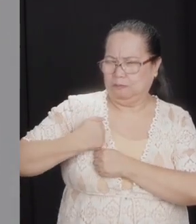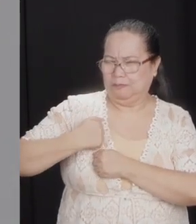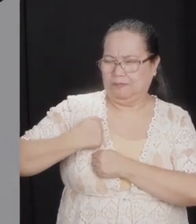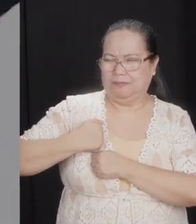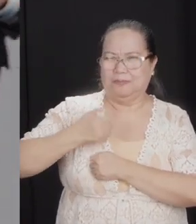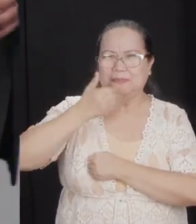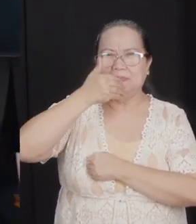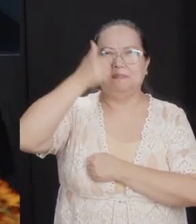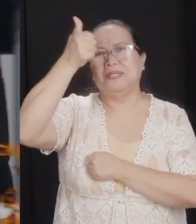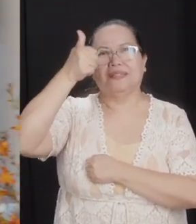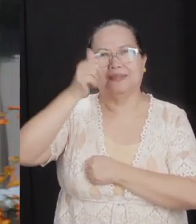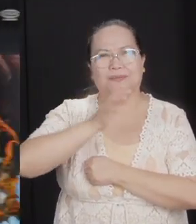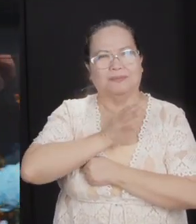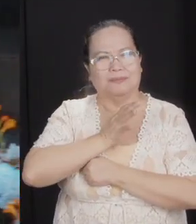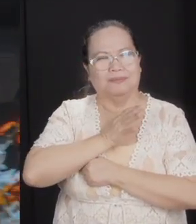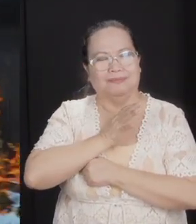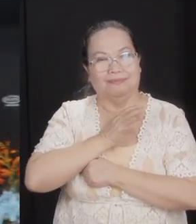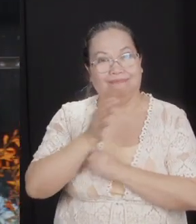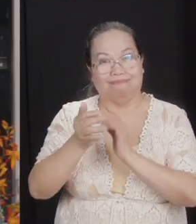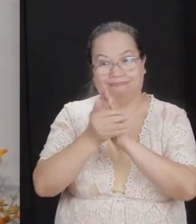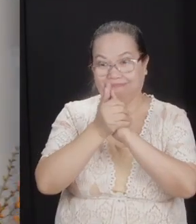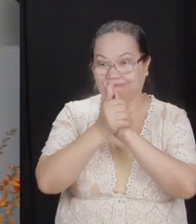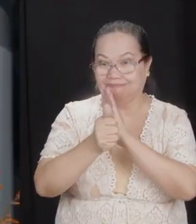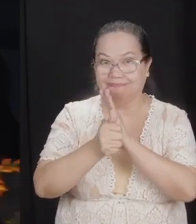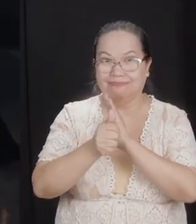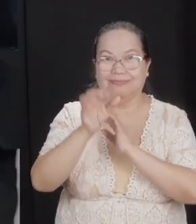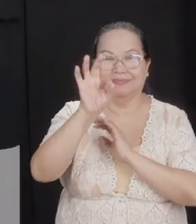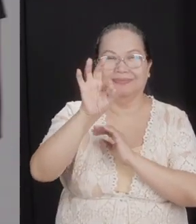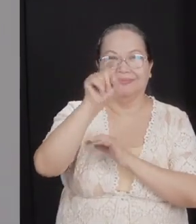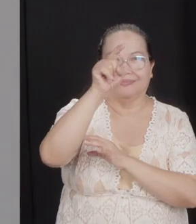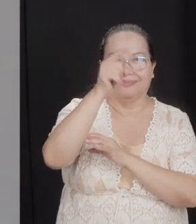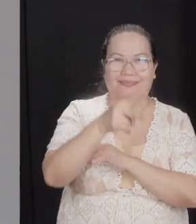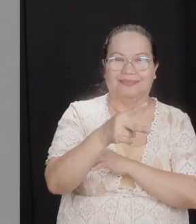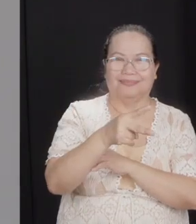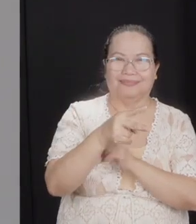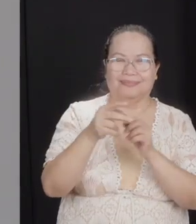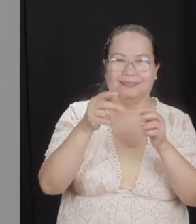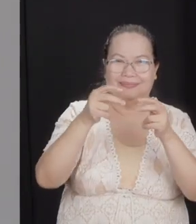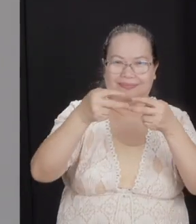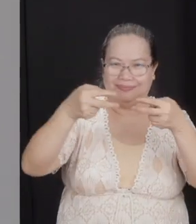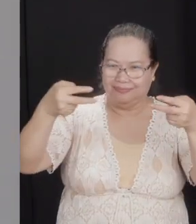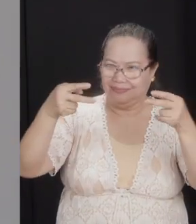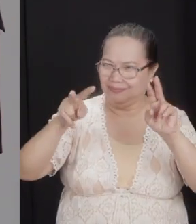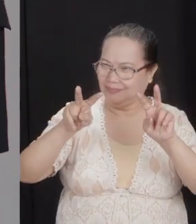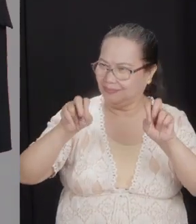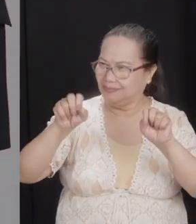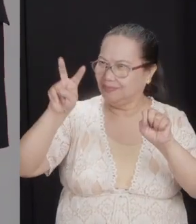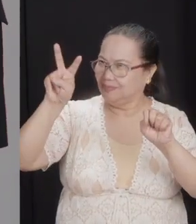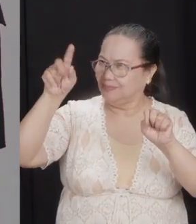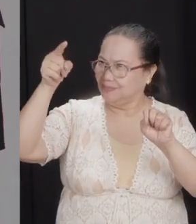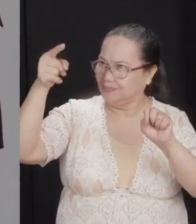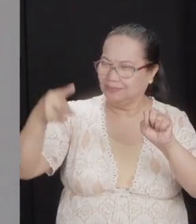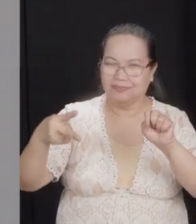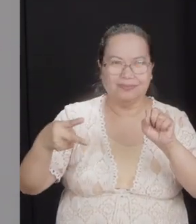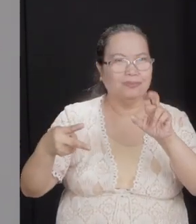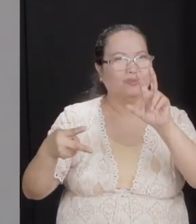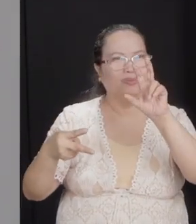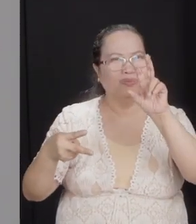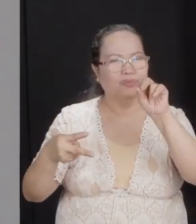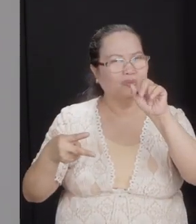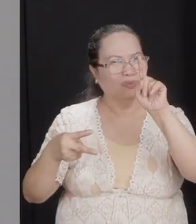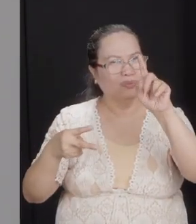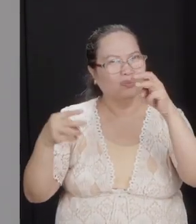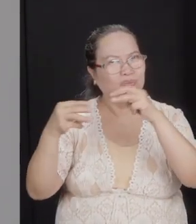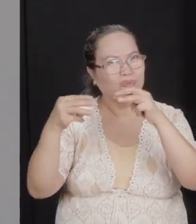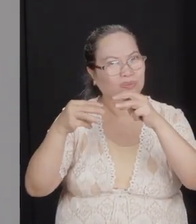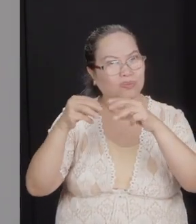best soldiers. Now, you might say, that's nine and a half fries versus two and a half. It doesn't matter. No one wins in a